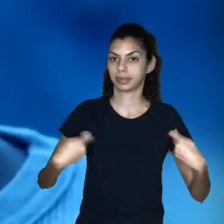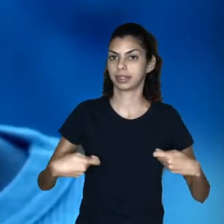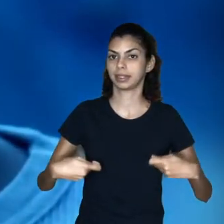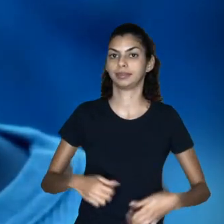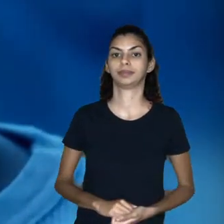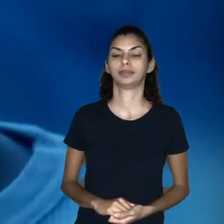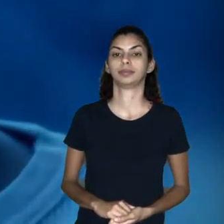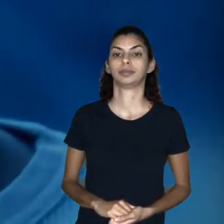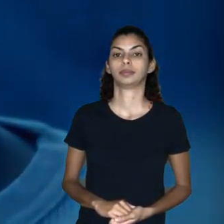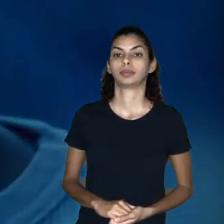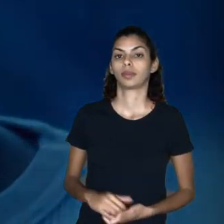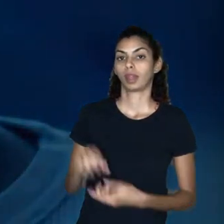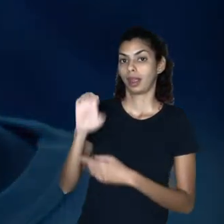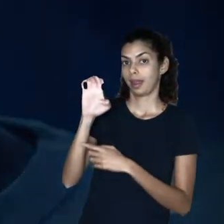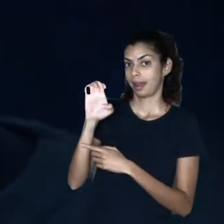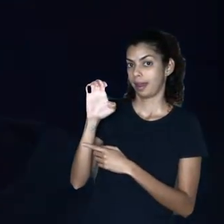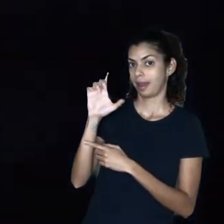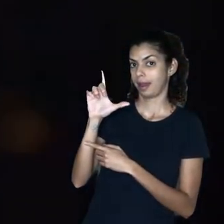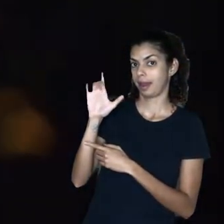protect those in need.